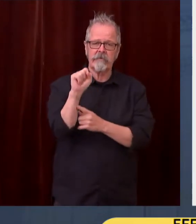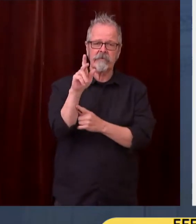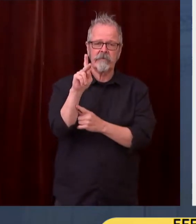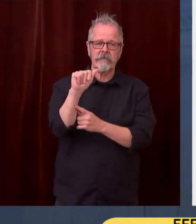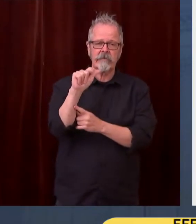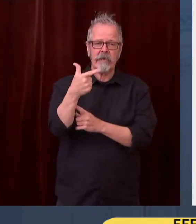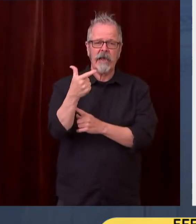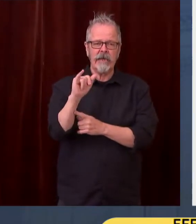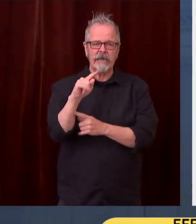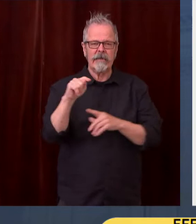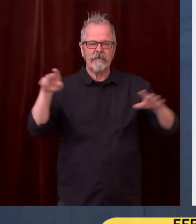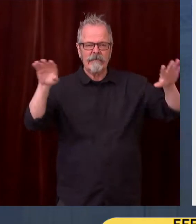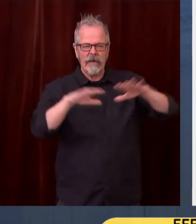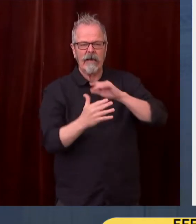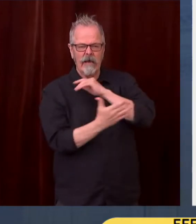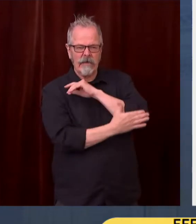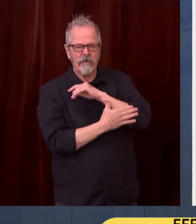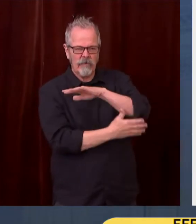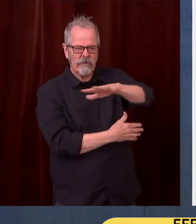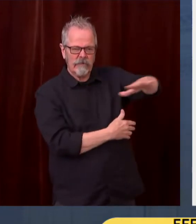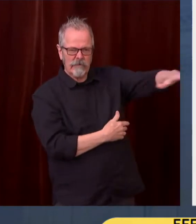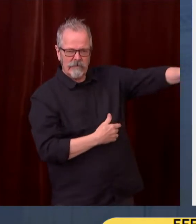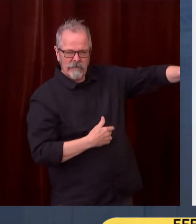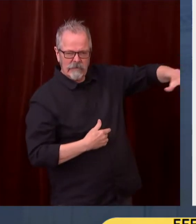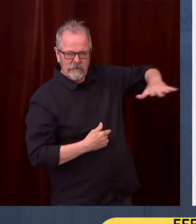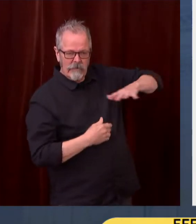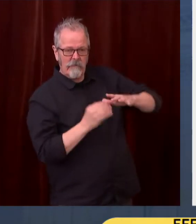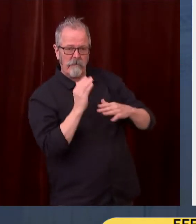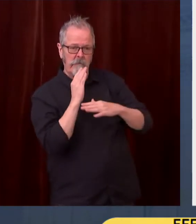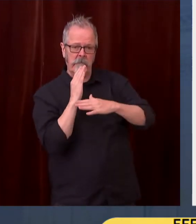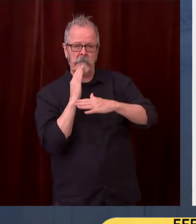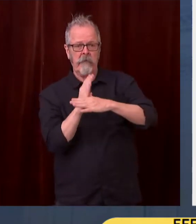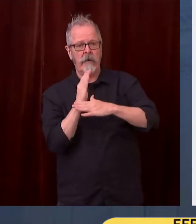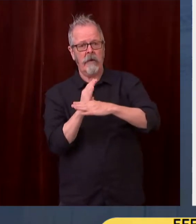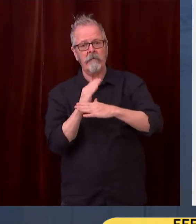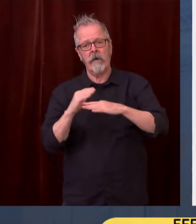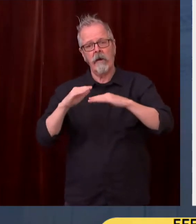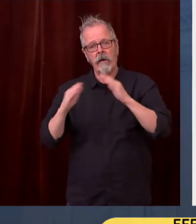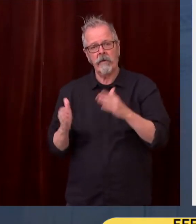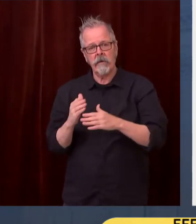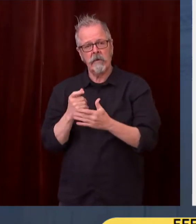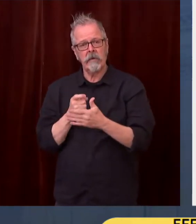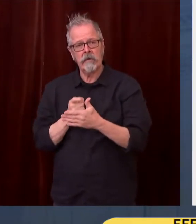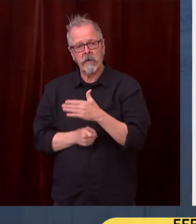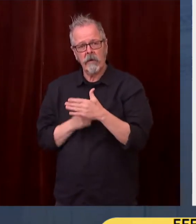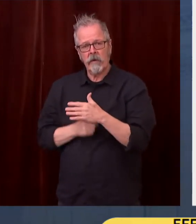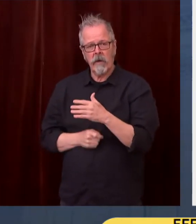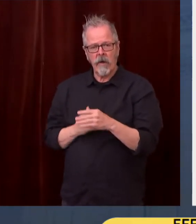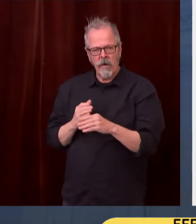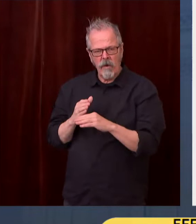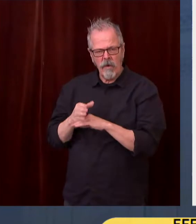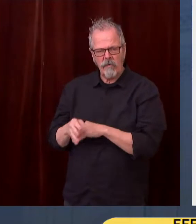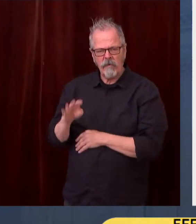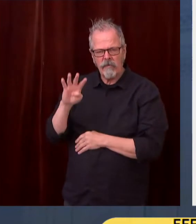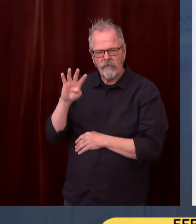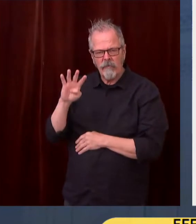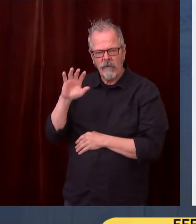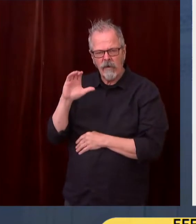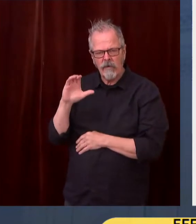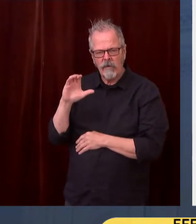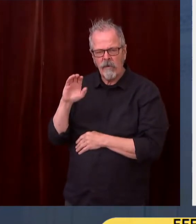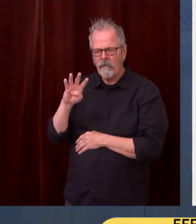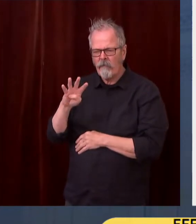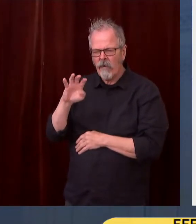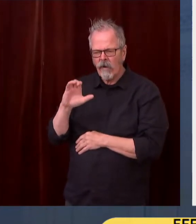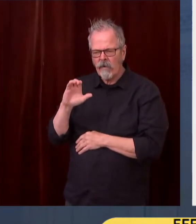$485,000. This is a 27% increase from just one